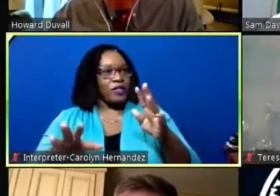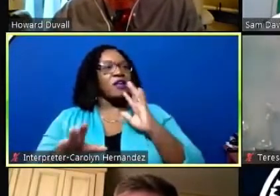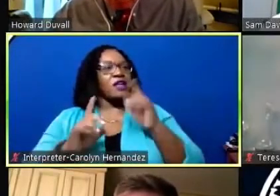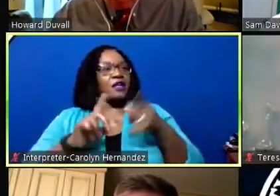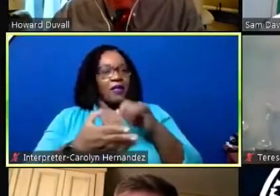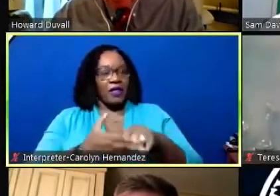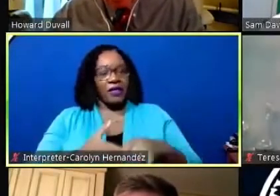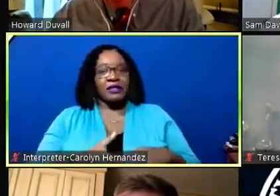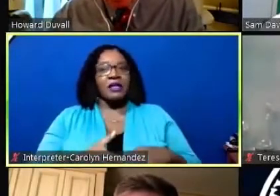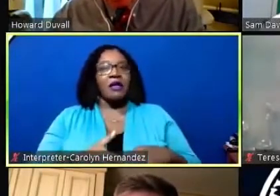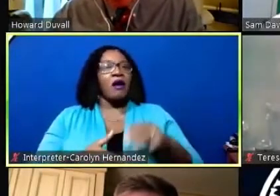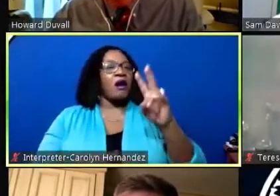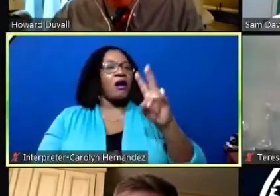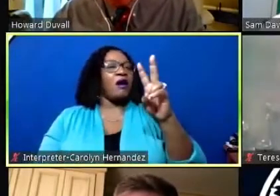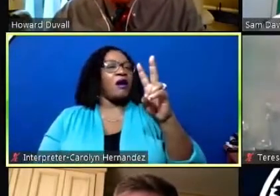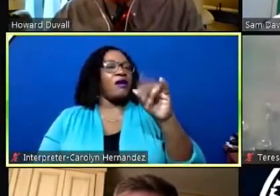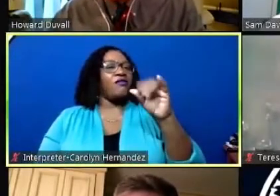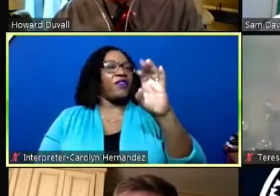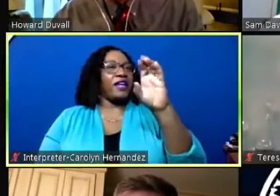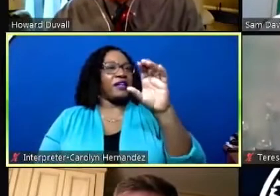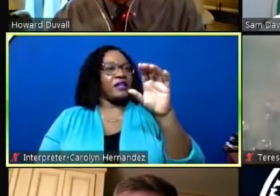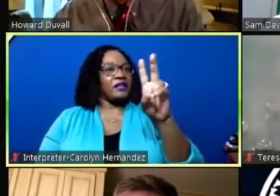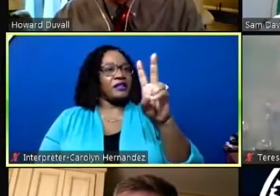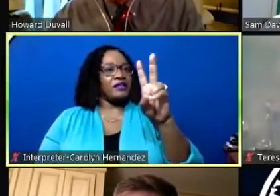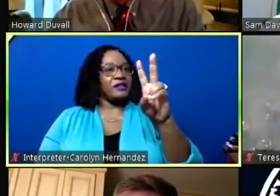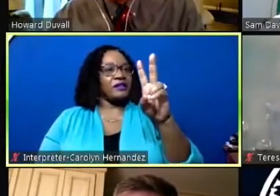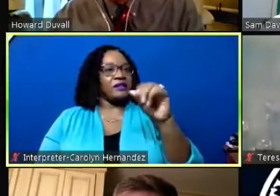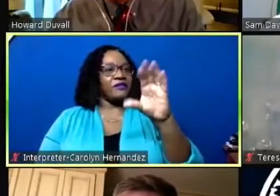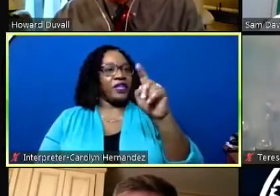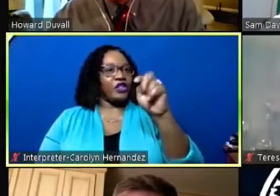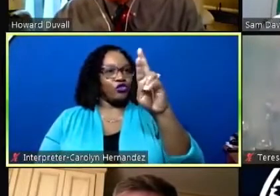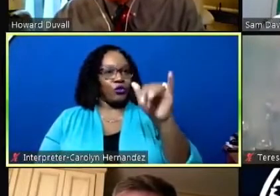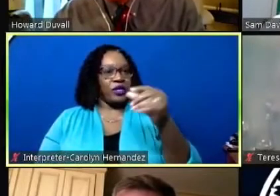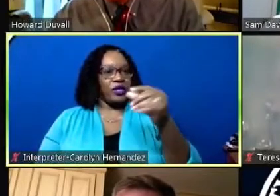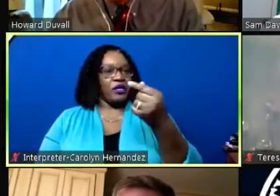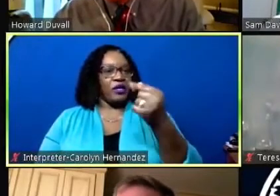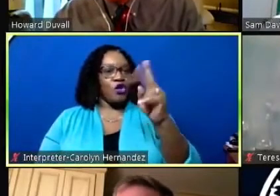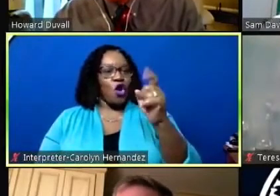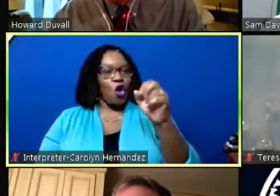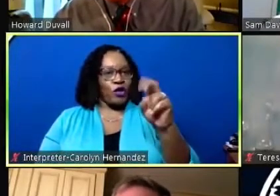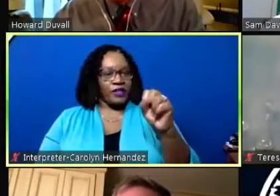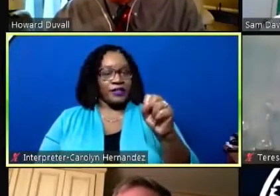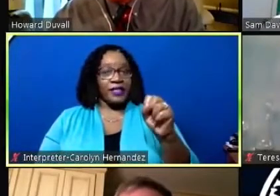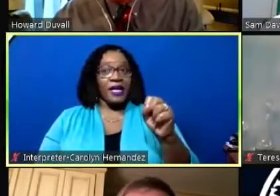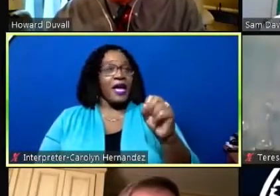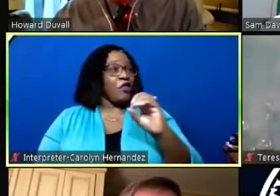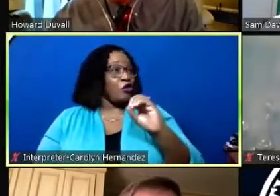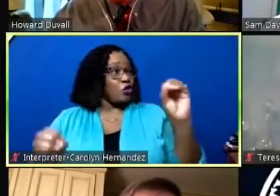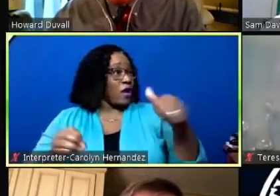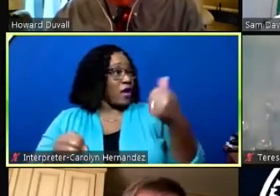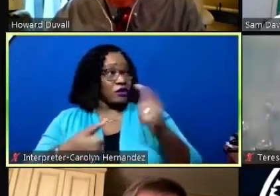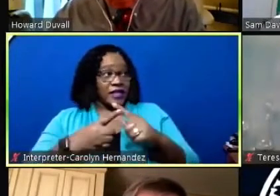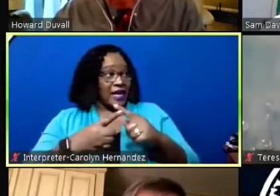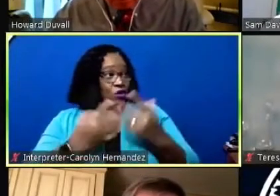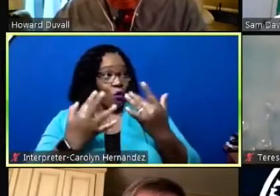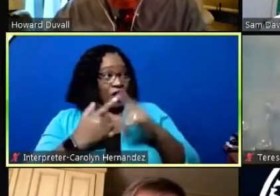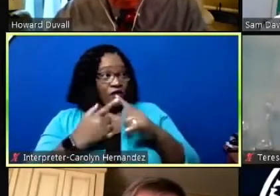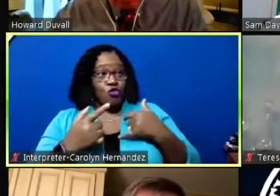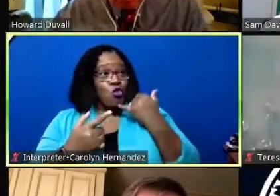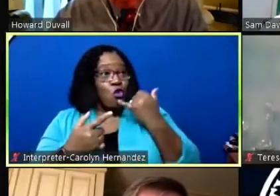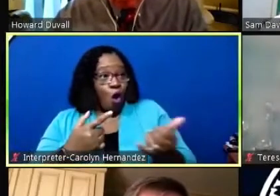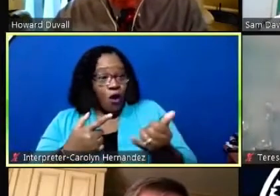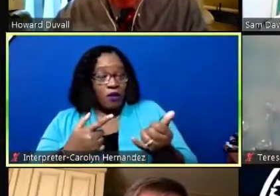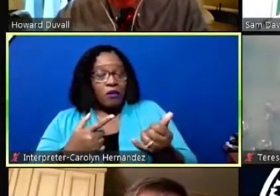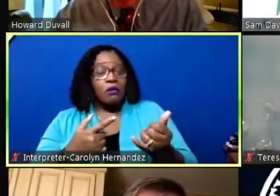on victory gardens and i and i again i want to um if there's if there's no other no one else who's popped into the queue um